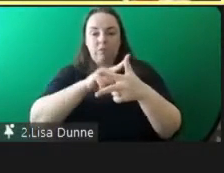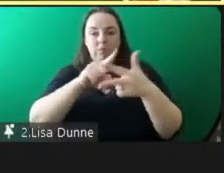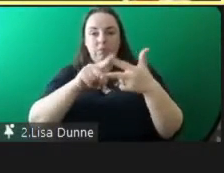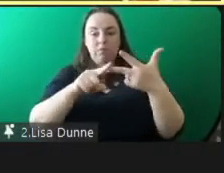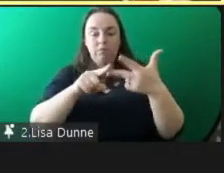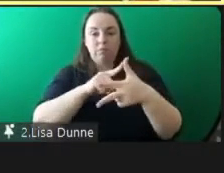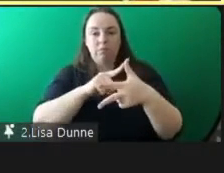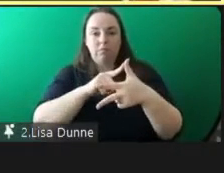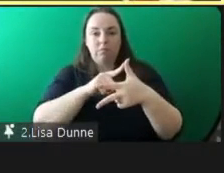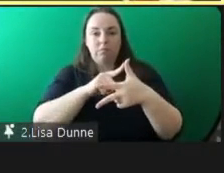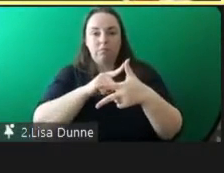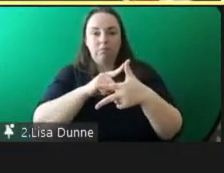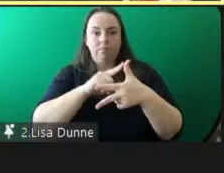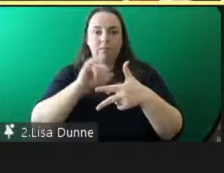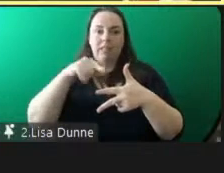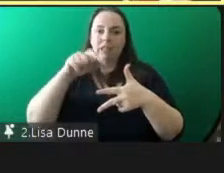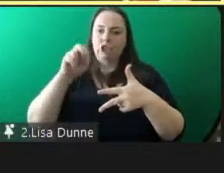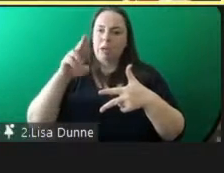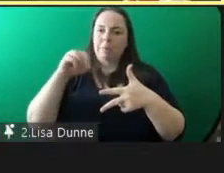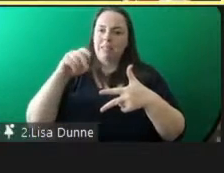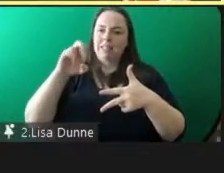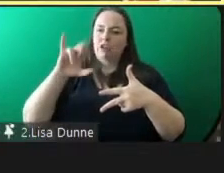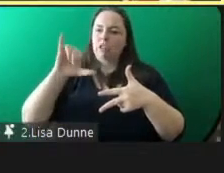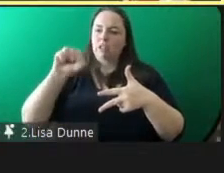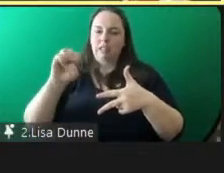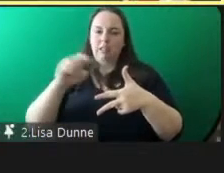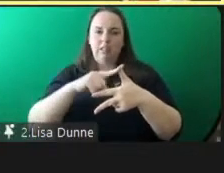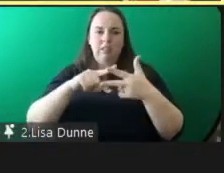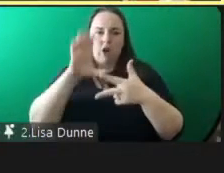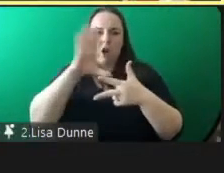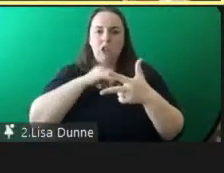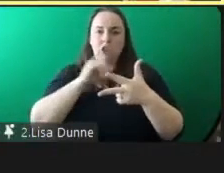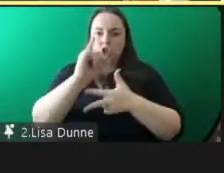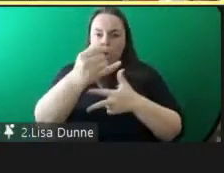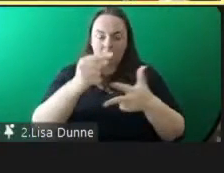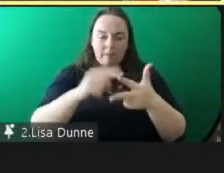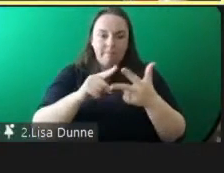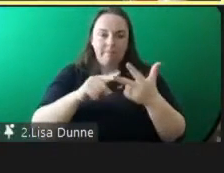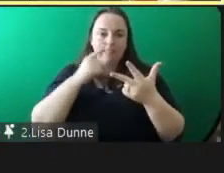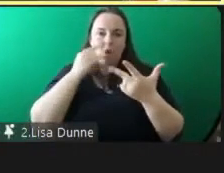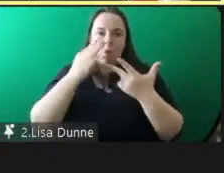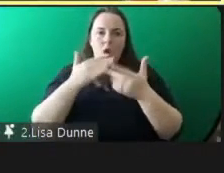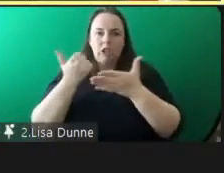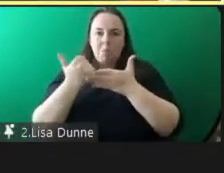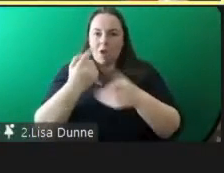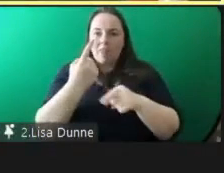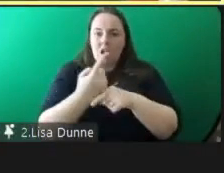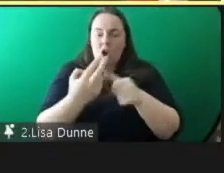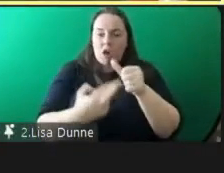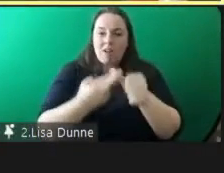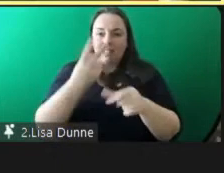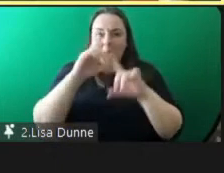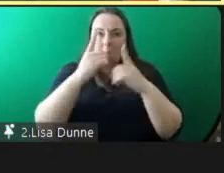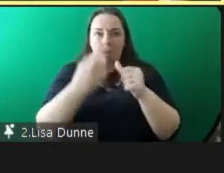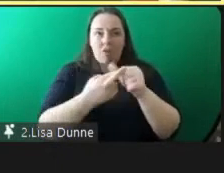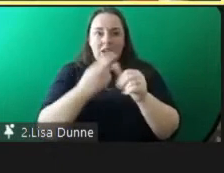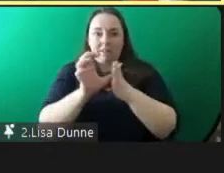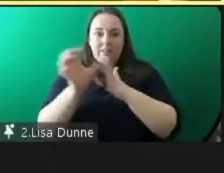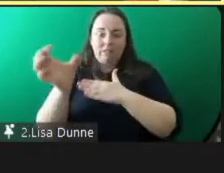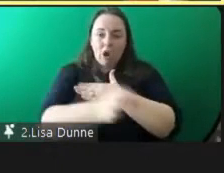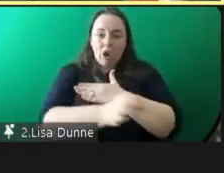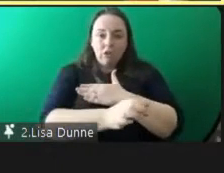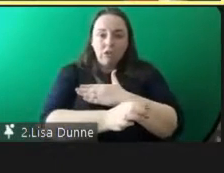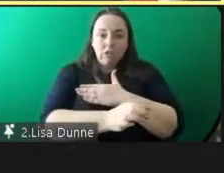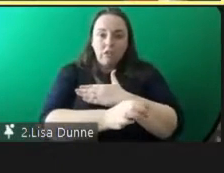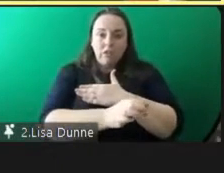of system levels of then at what how the department already funds and provides in partnership with the voluntary